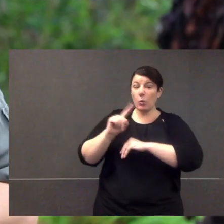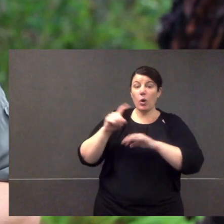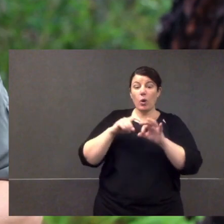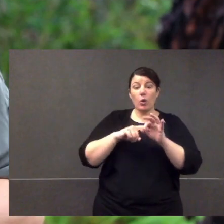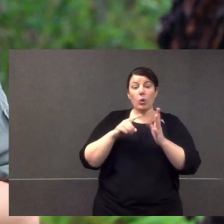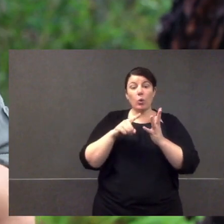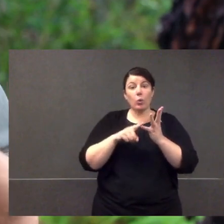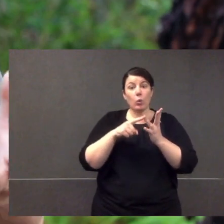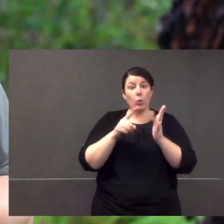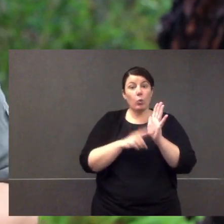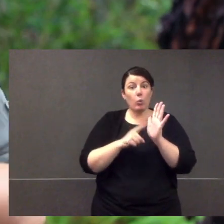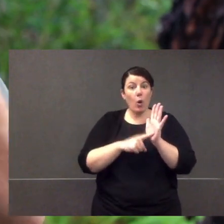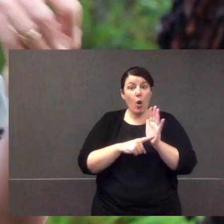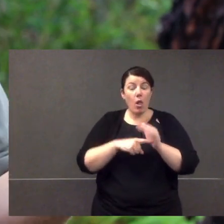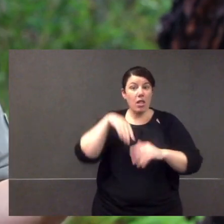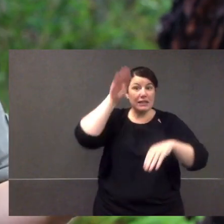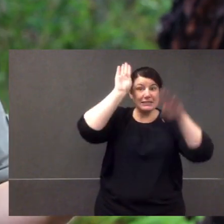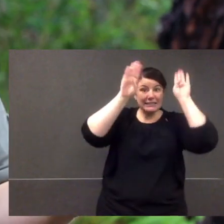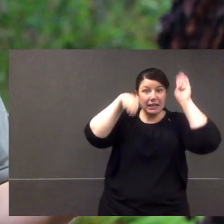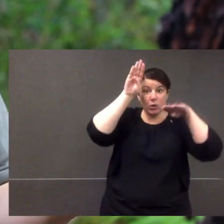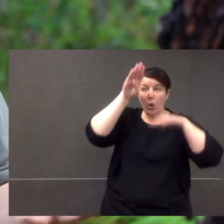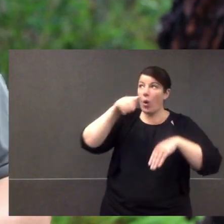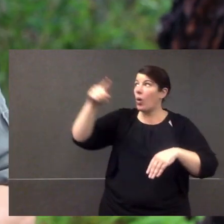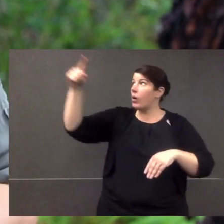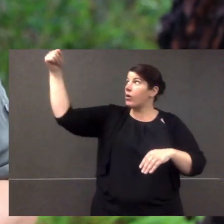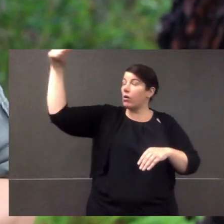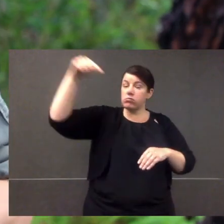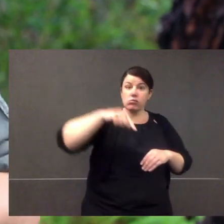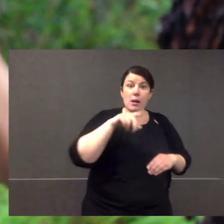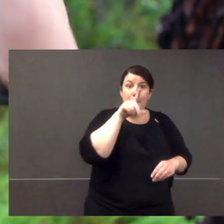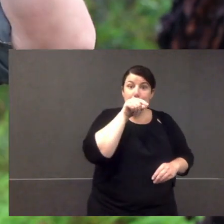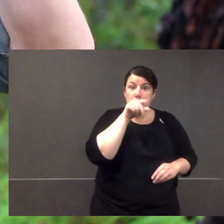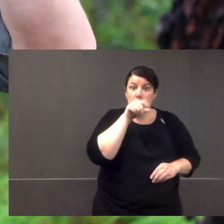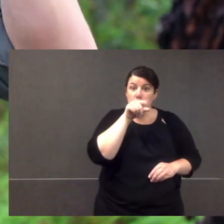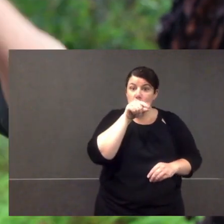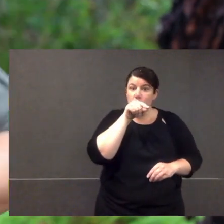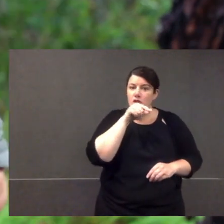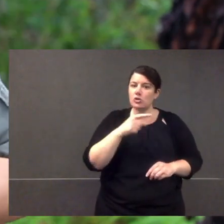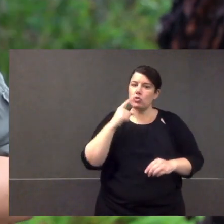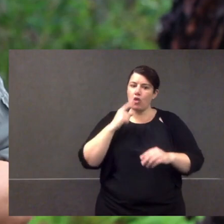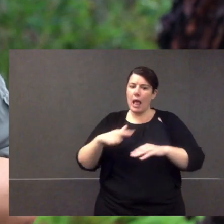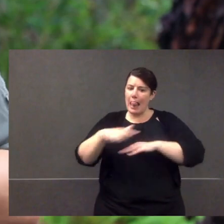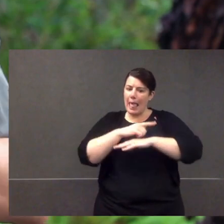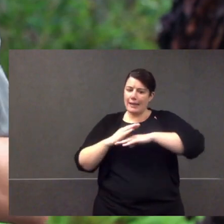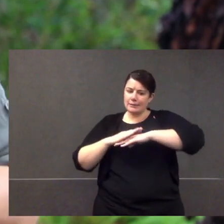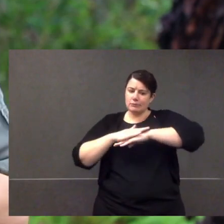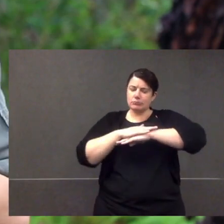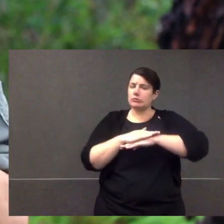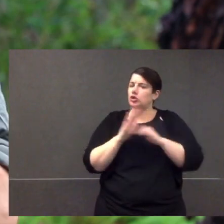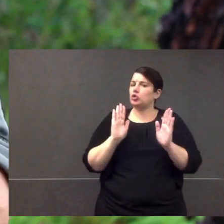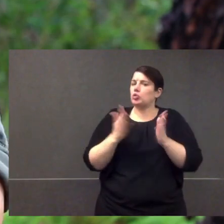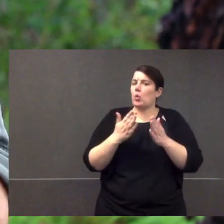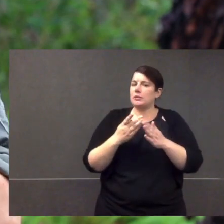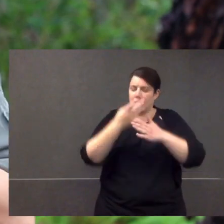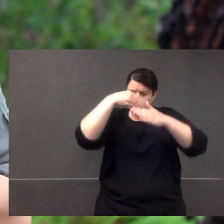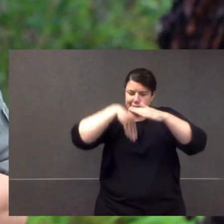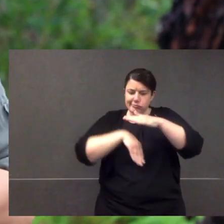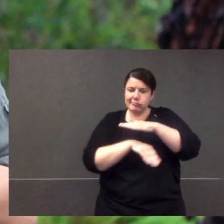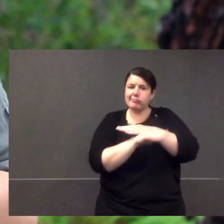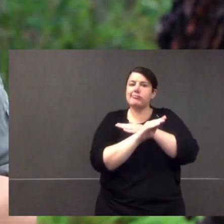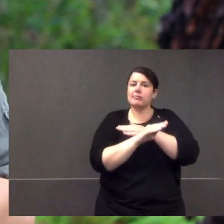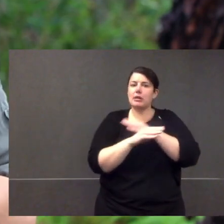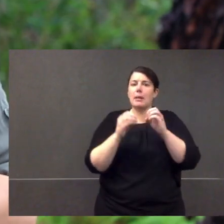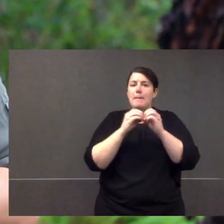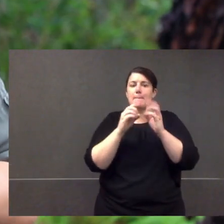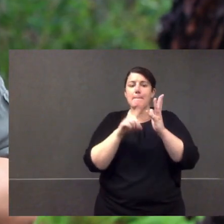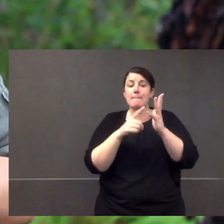onto the land, their predators could be quolls, dingoes, birds of prey. So they try and make the distance there on land